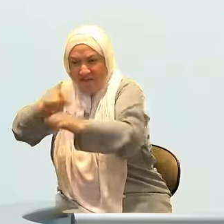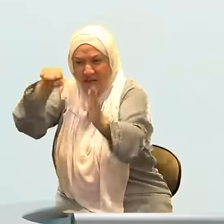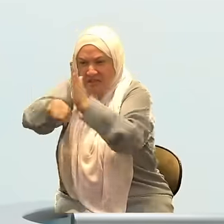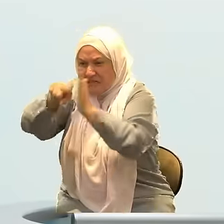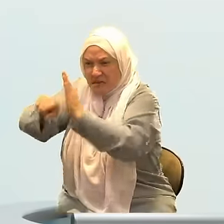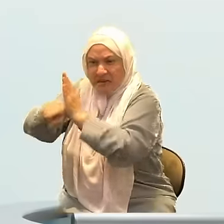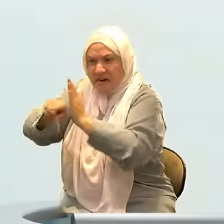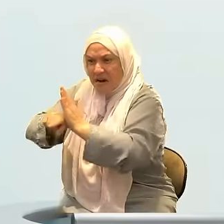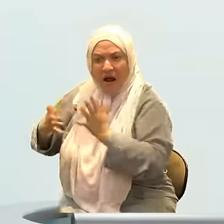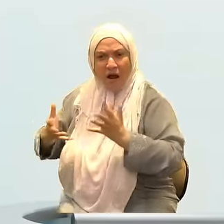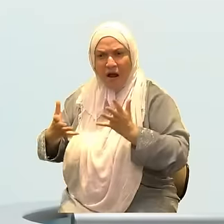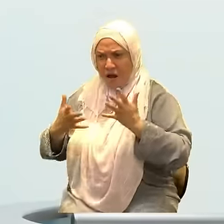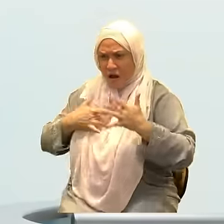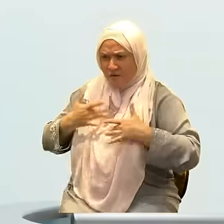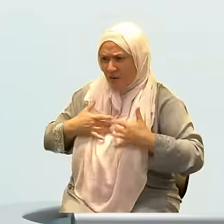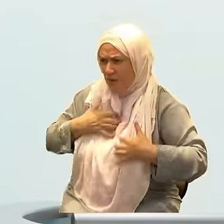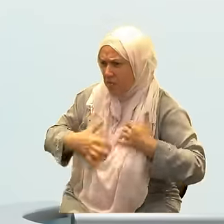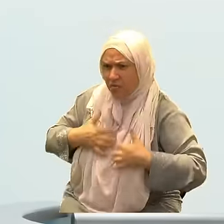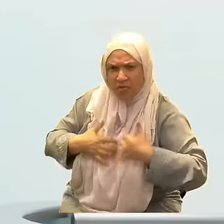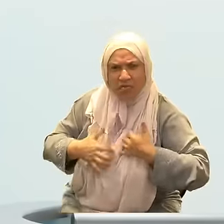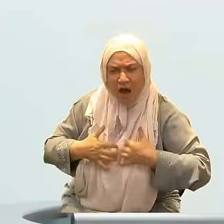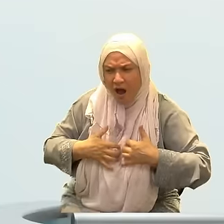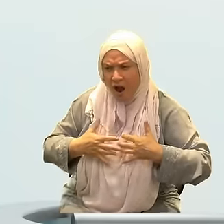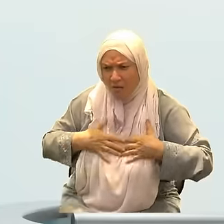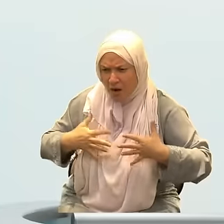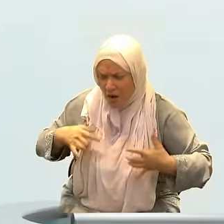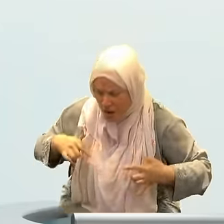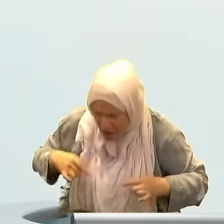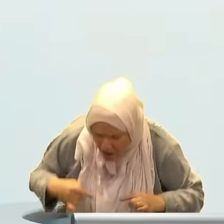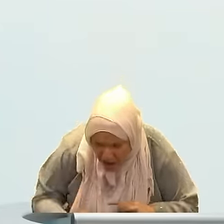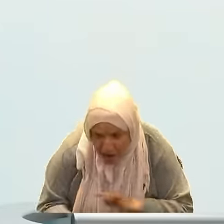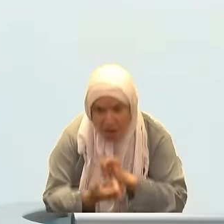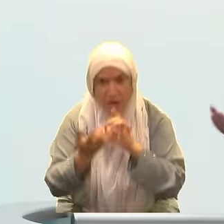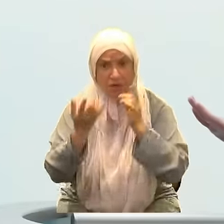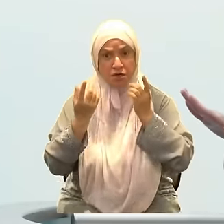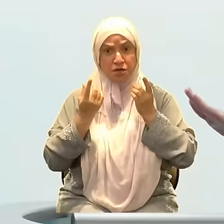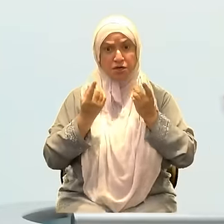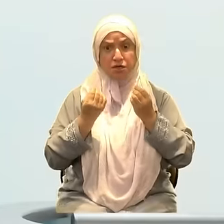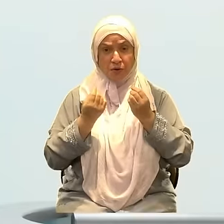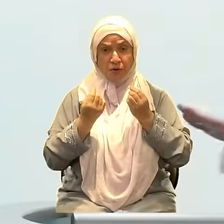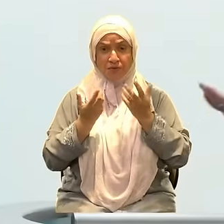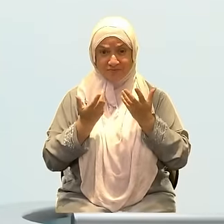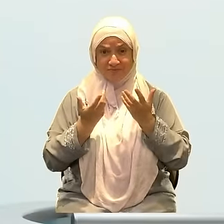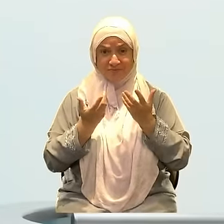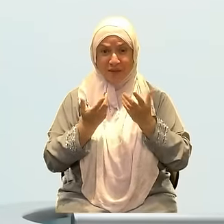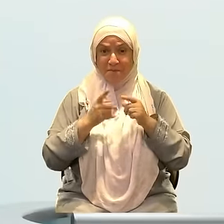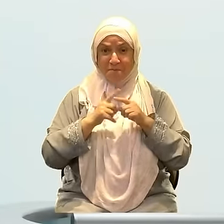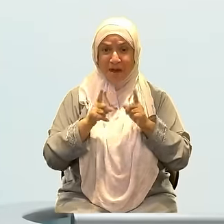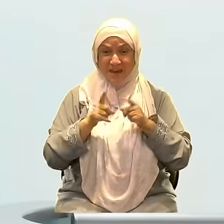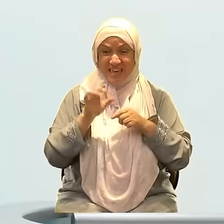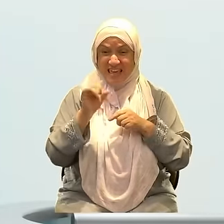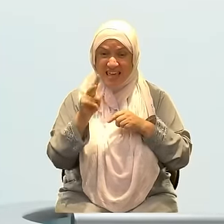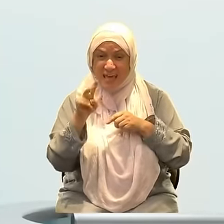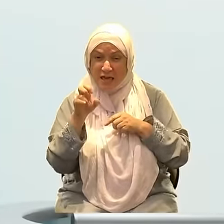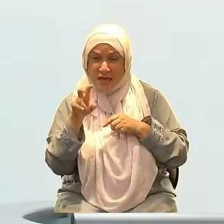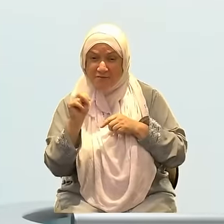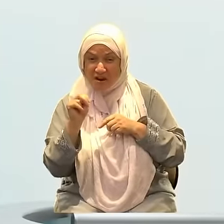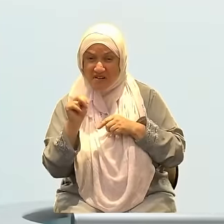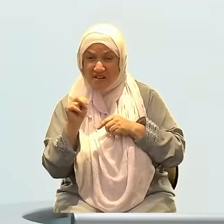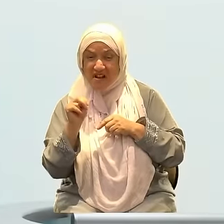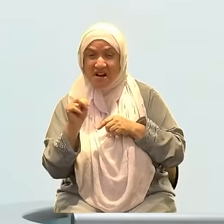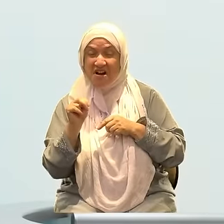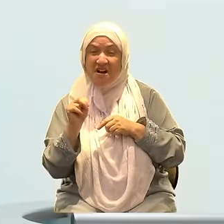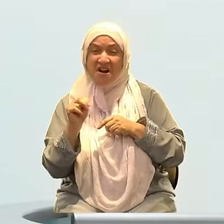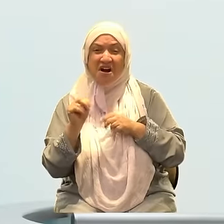disturbing me a little bit more. But you know what? At the end of the day, even that became commonplace in Mecca. It became normalized.